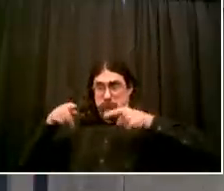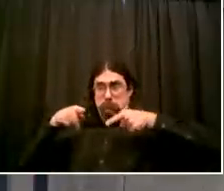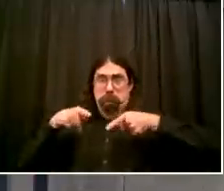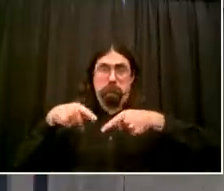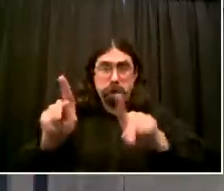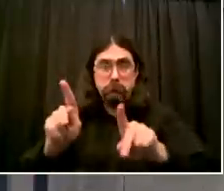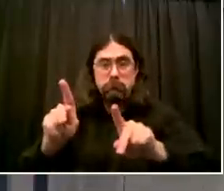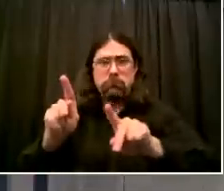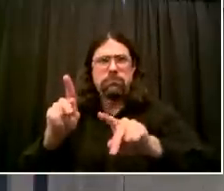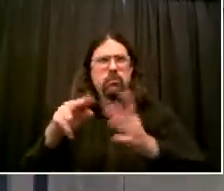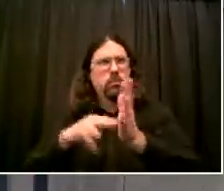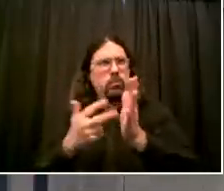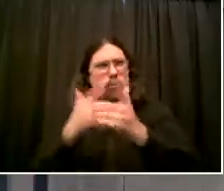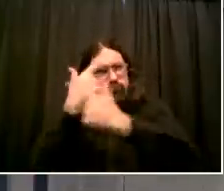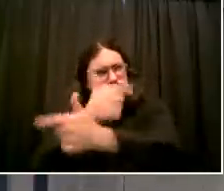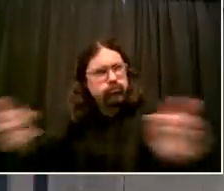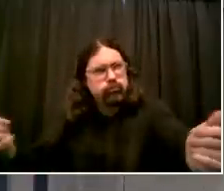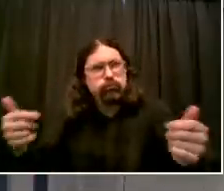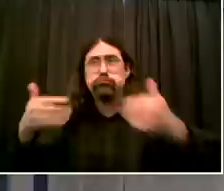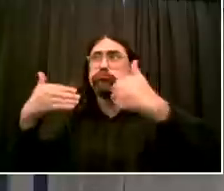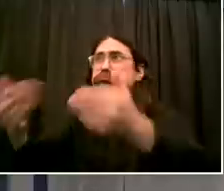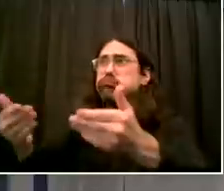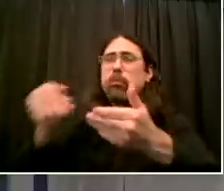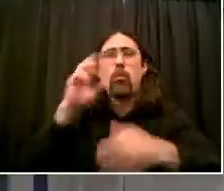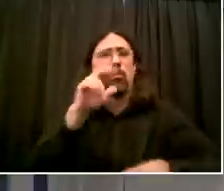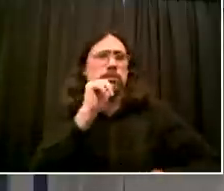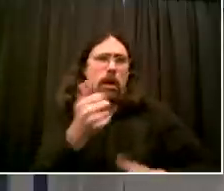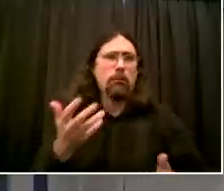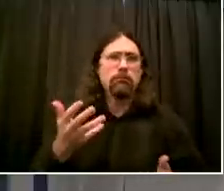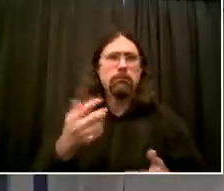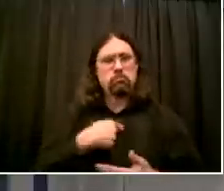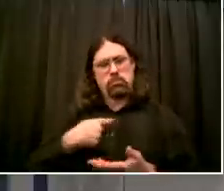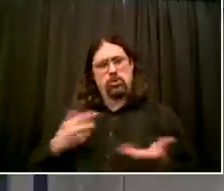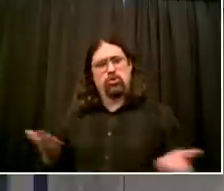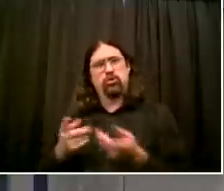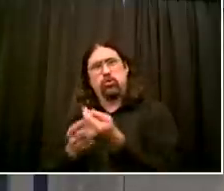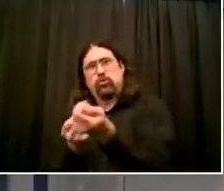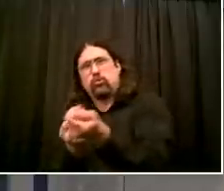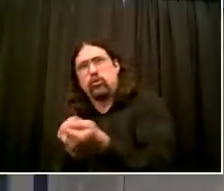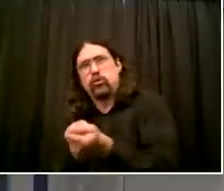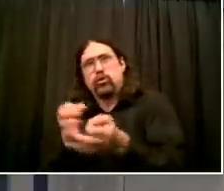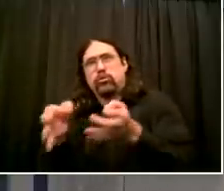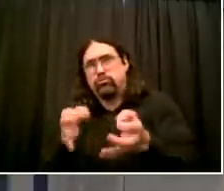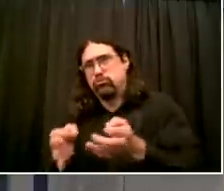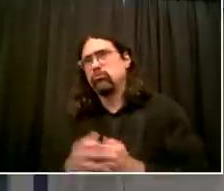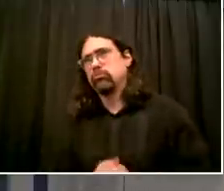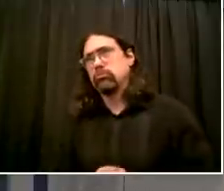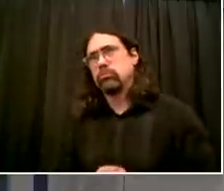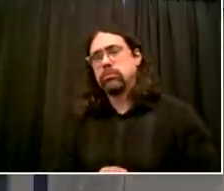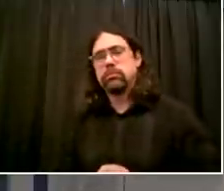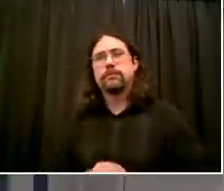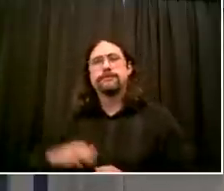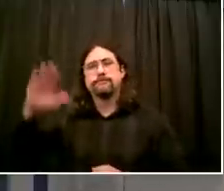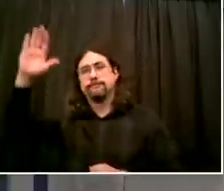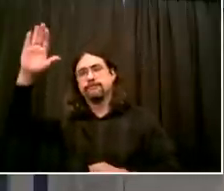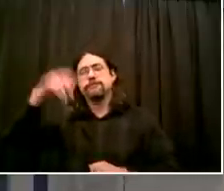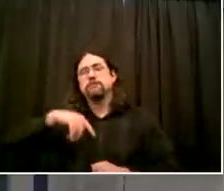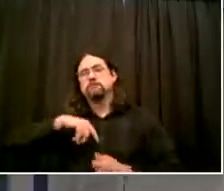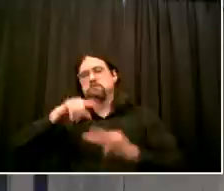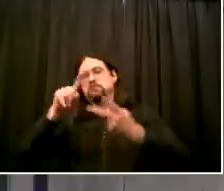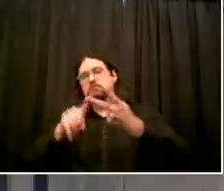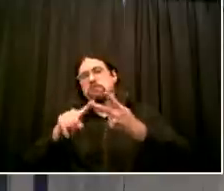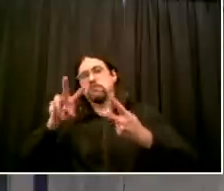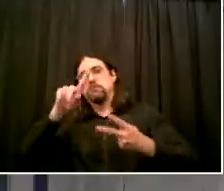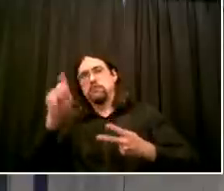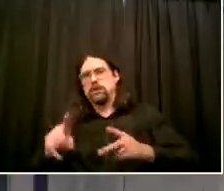how many lifeguards have actually qualified to pass the lifeguard test. I know you said 600 were training, but that doesn't answer the question. I mean, how many have